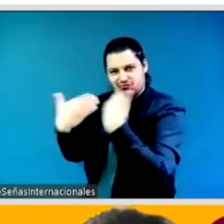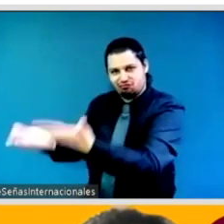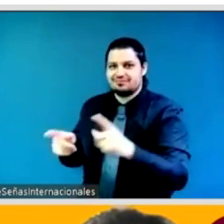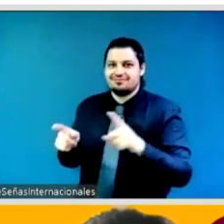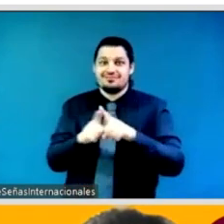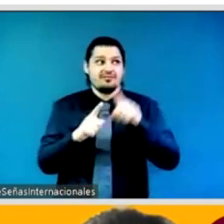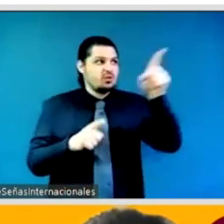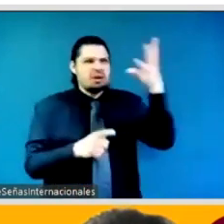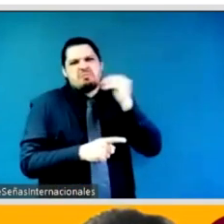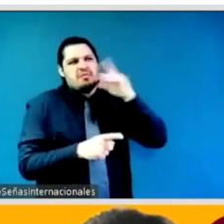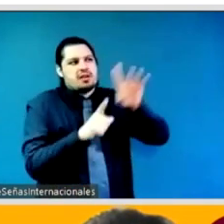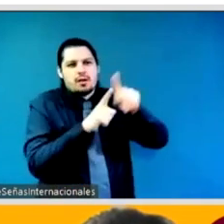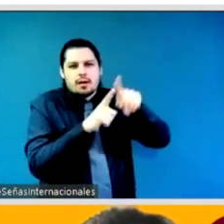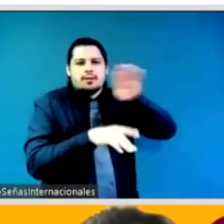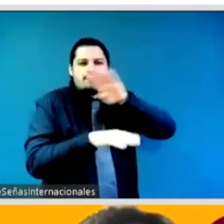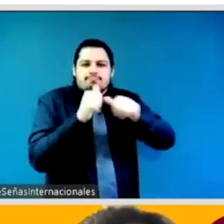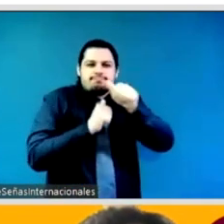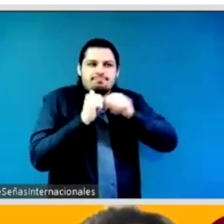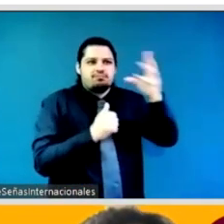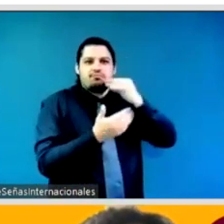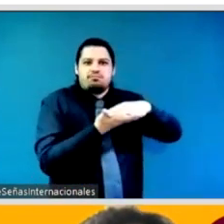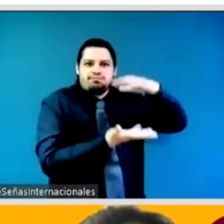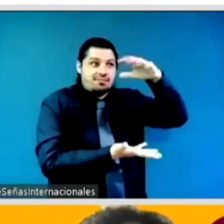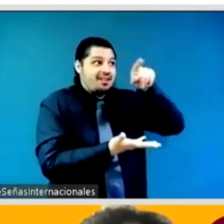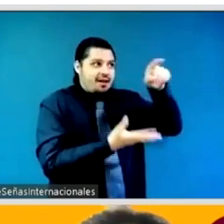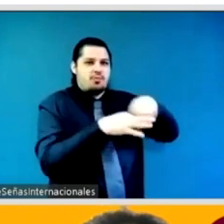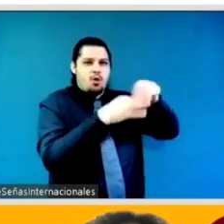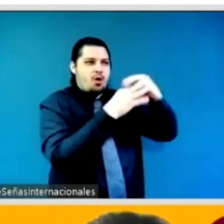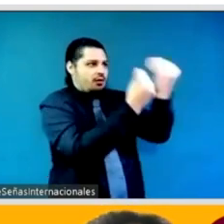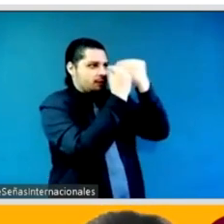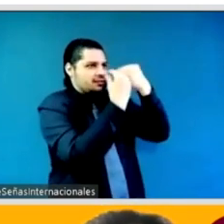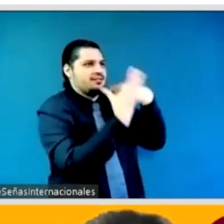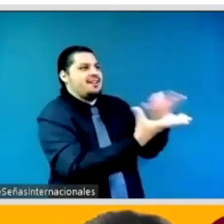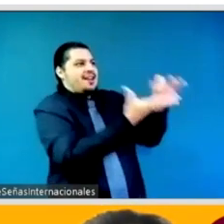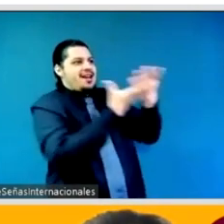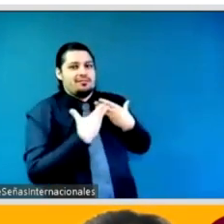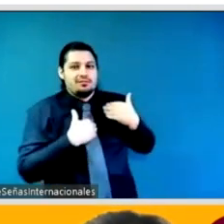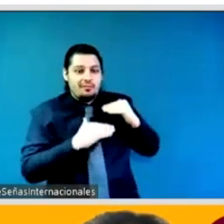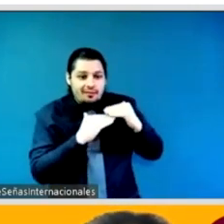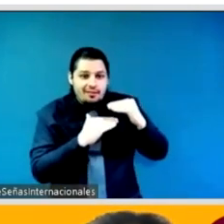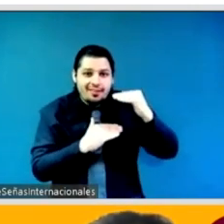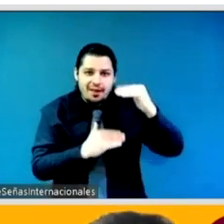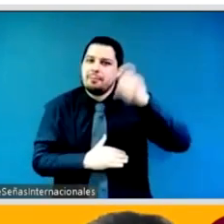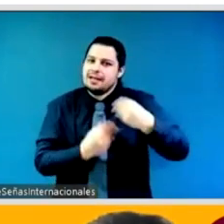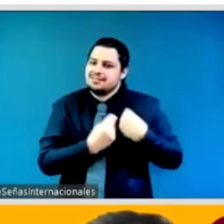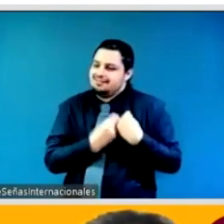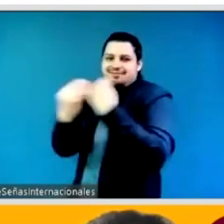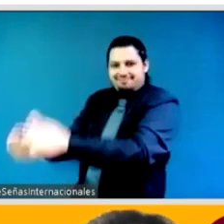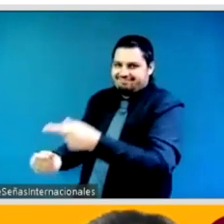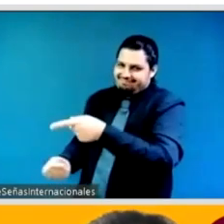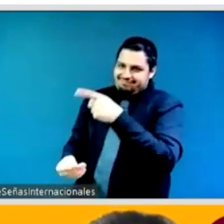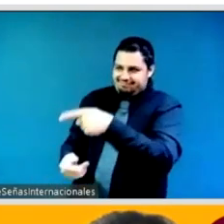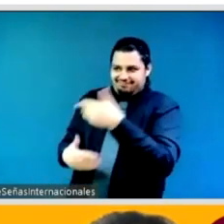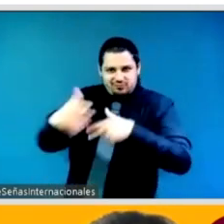is like doesn't have to be a position of leadership i think that takes space and all time a place in all times types of forms and